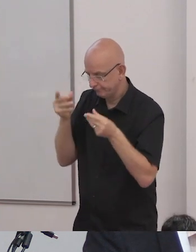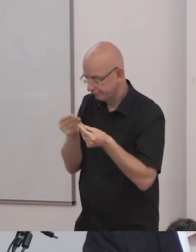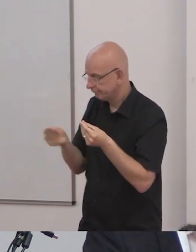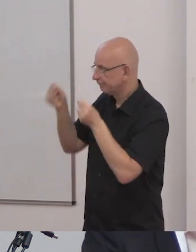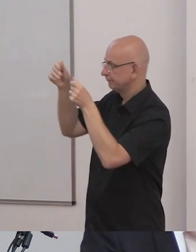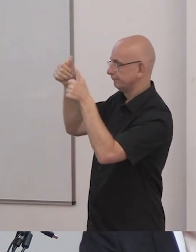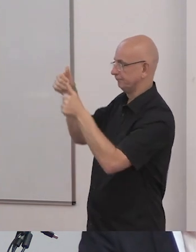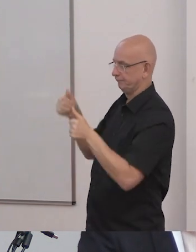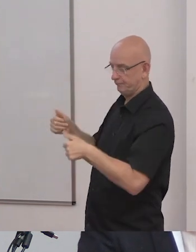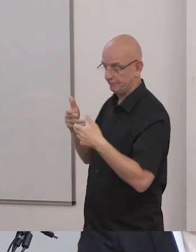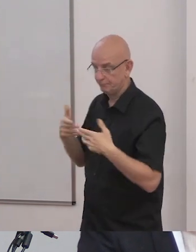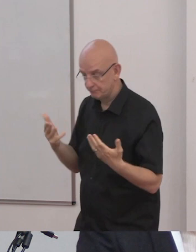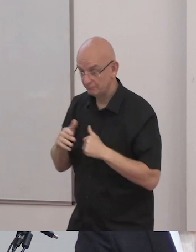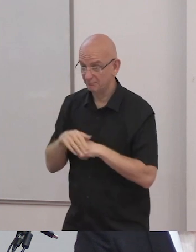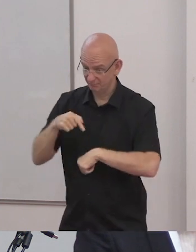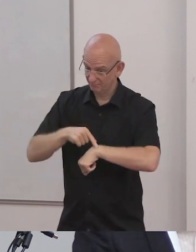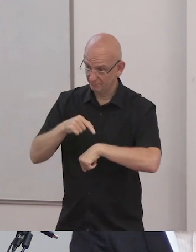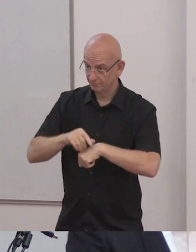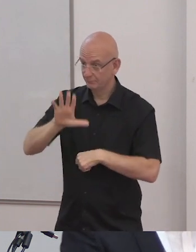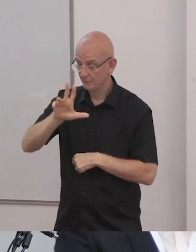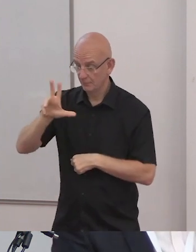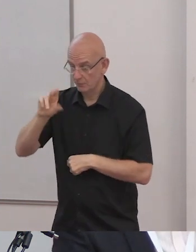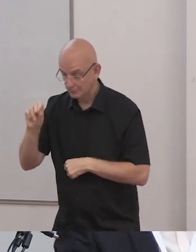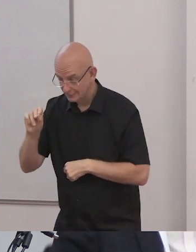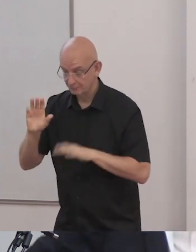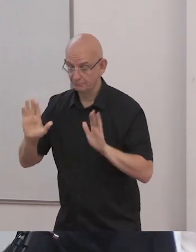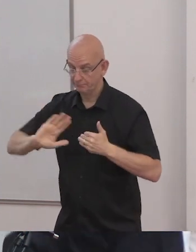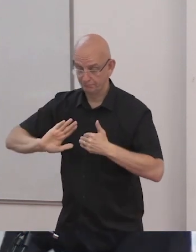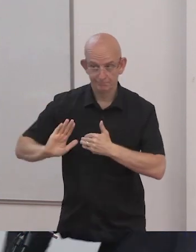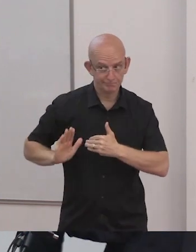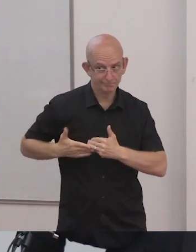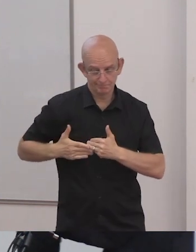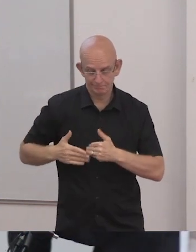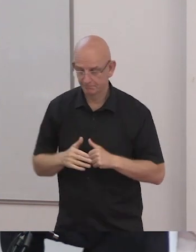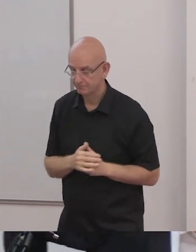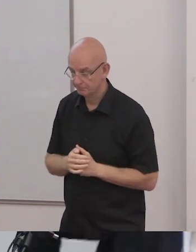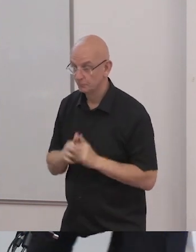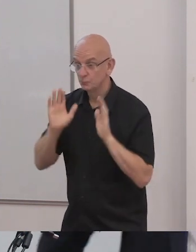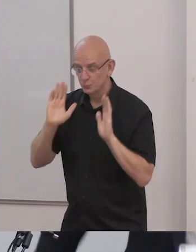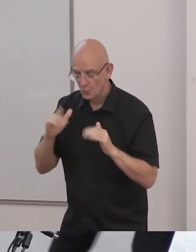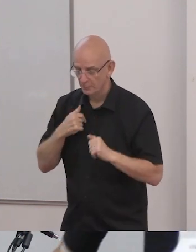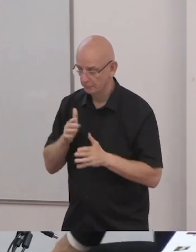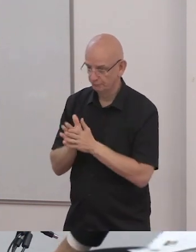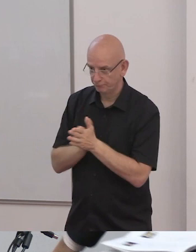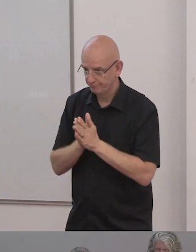looking forward to seeing it now without further ado I'm going to hand over it to Niall Muldoon and the next session